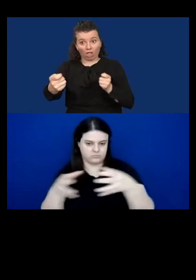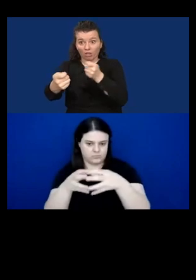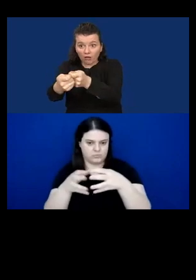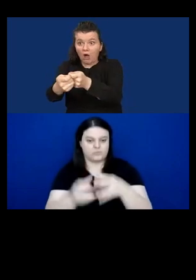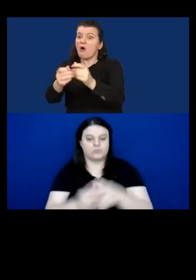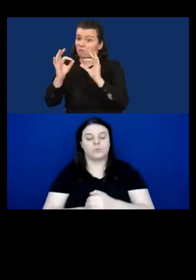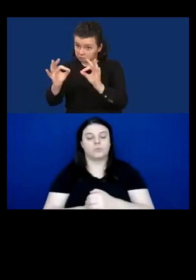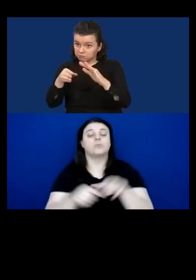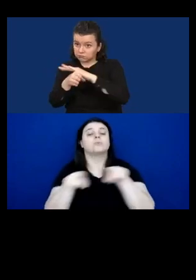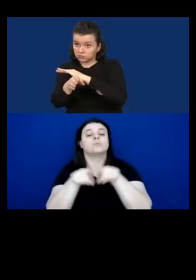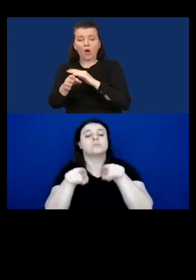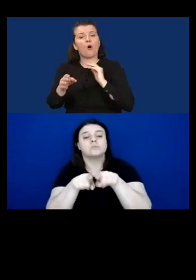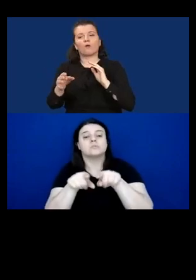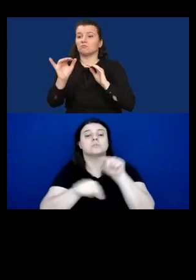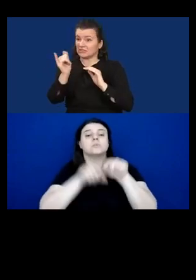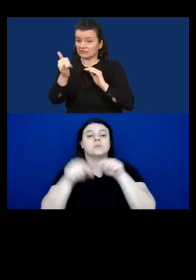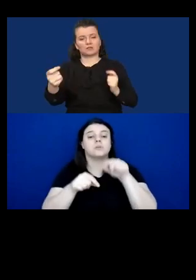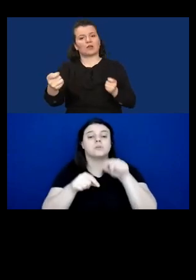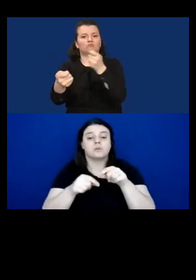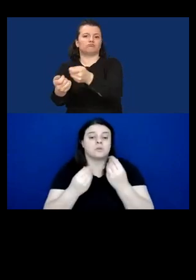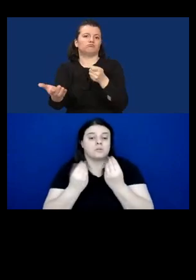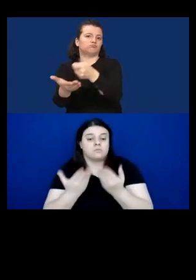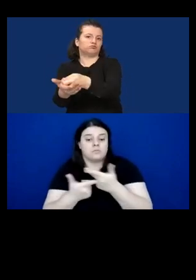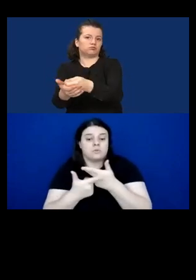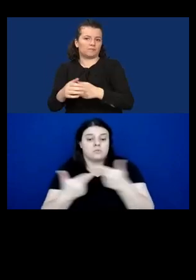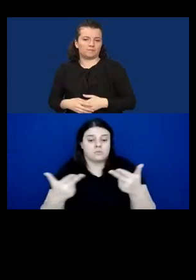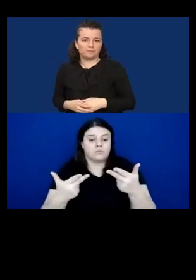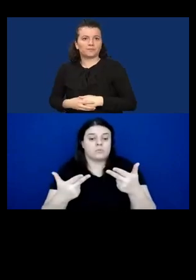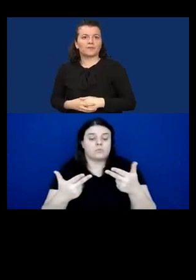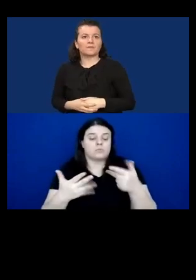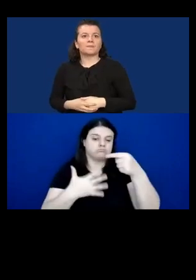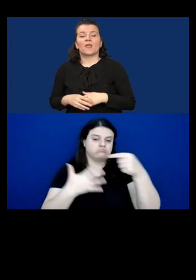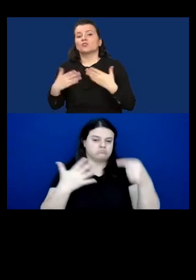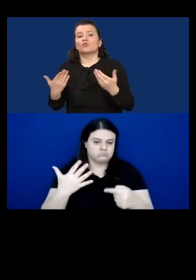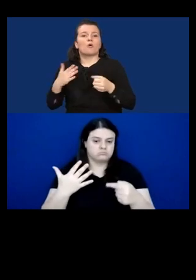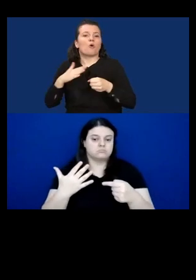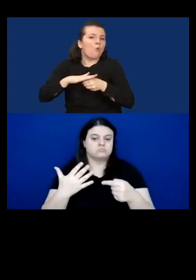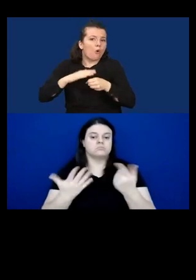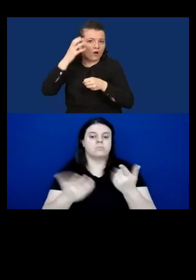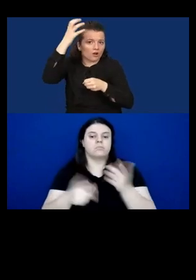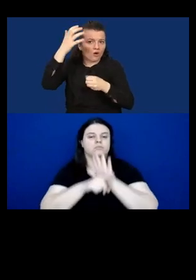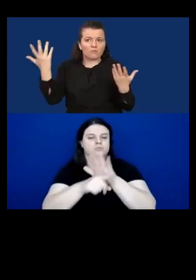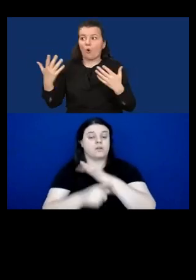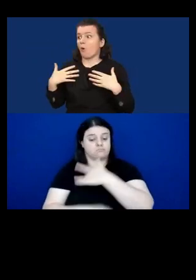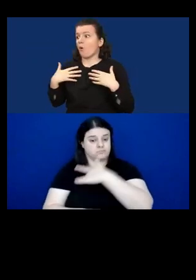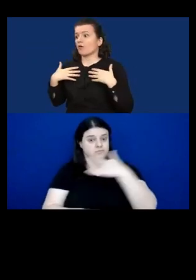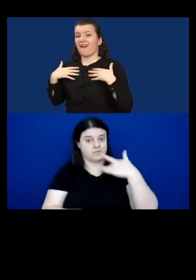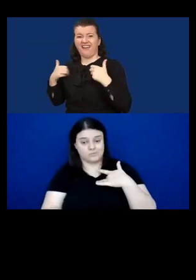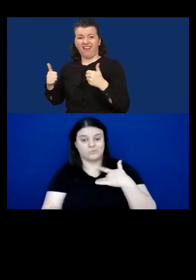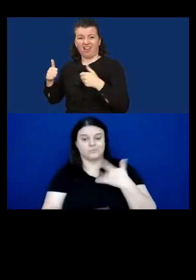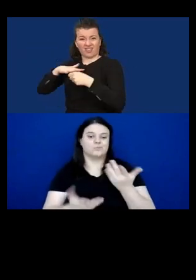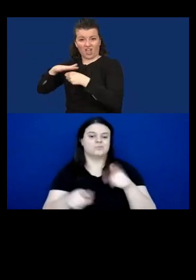Equipment can be financed and provided to those who apply by either municipalities, health care insurance or the administrative